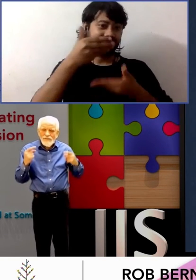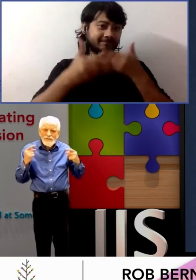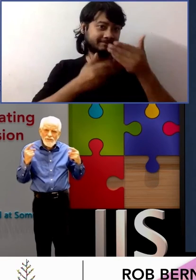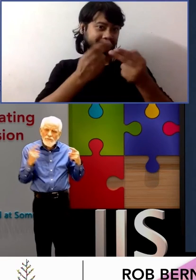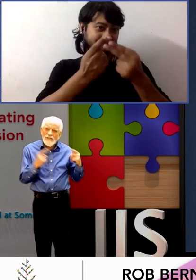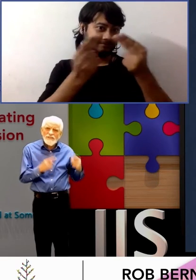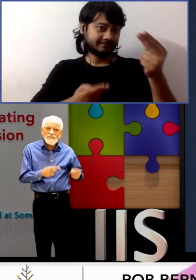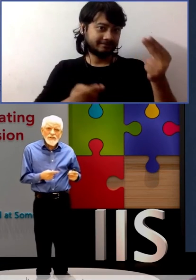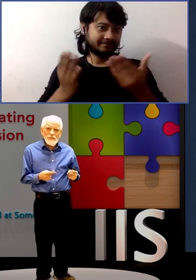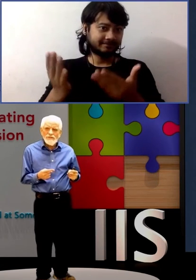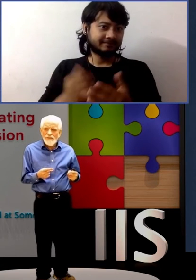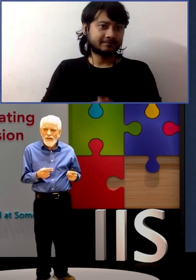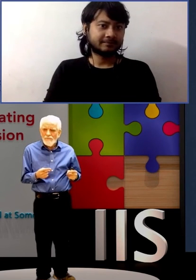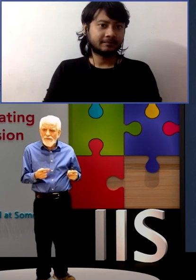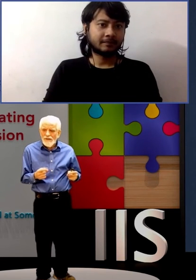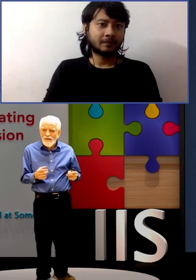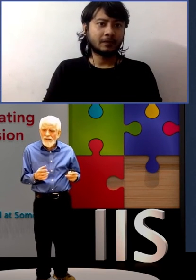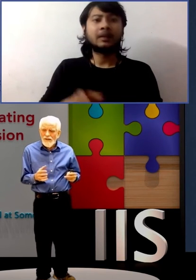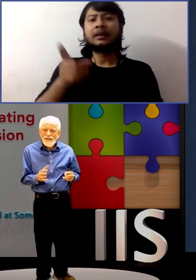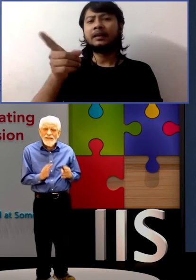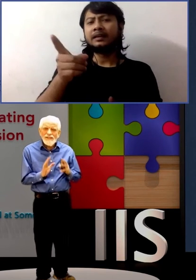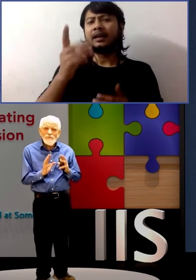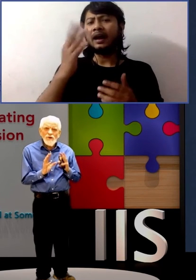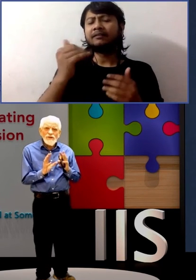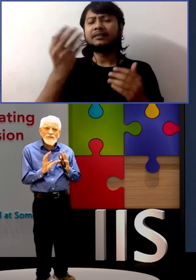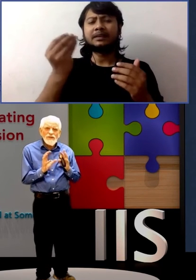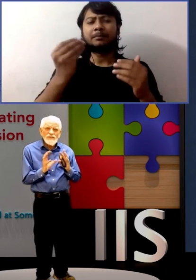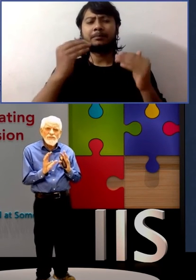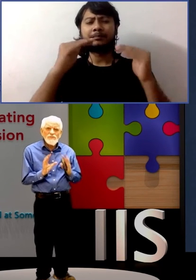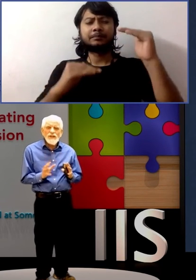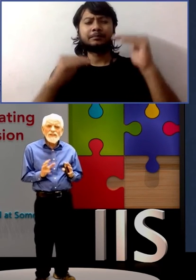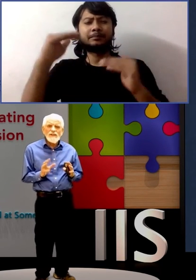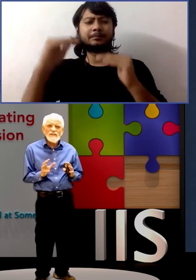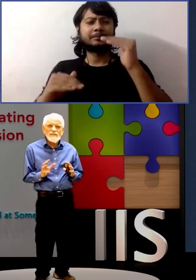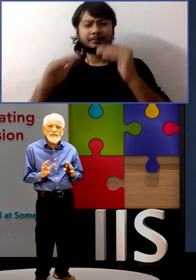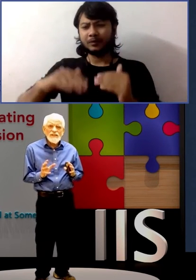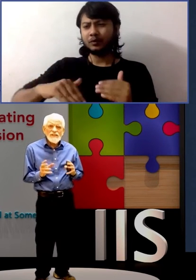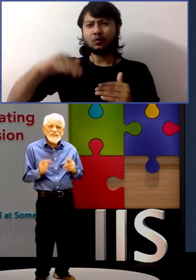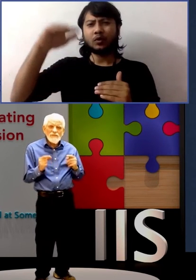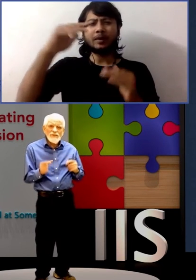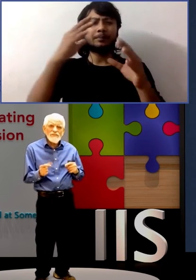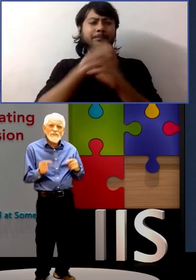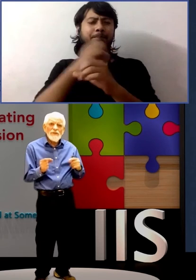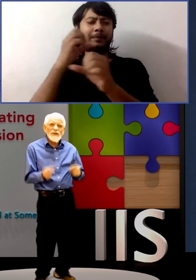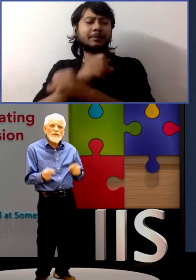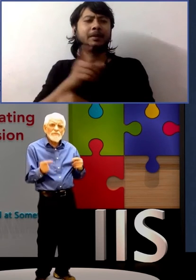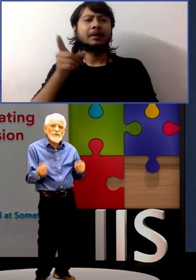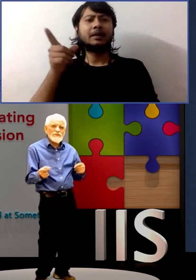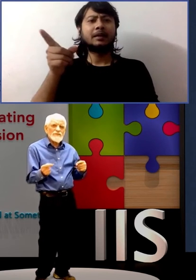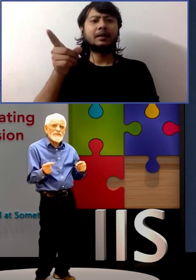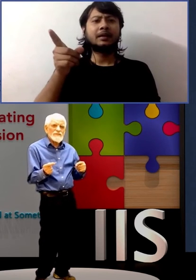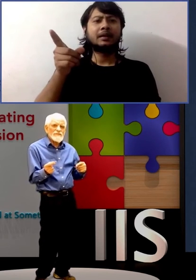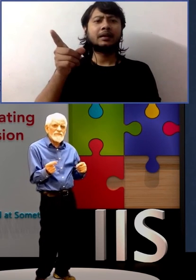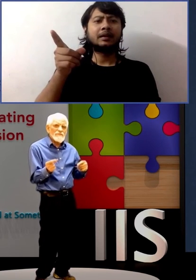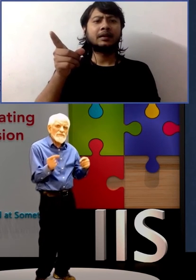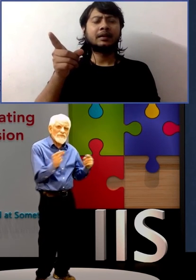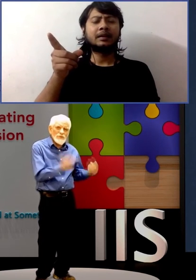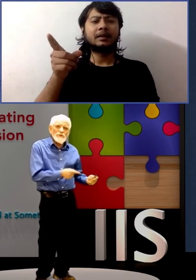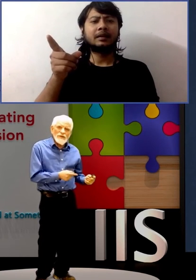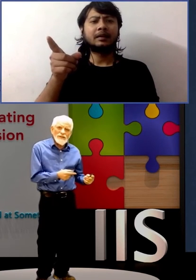Let's talk about his developmental gap. He didn't want to, he doesn't recognize something from another person's